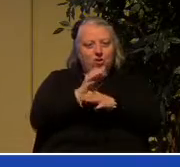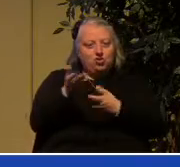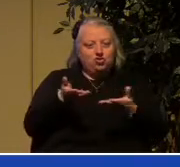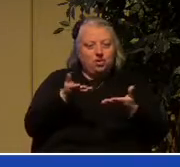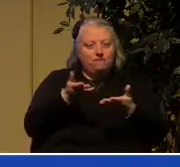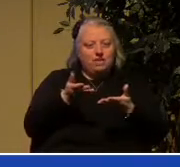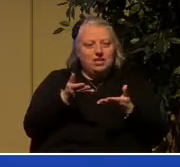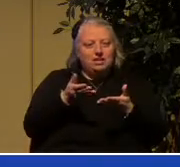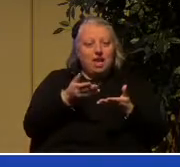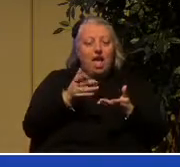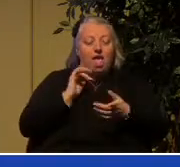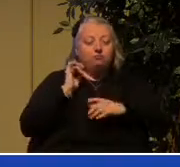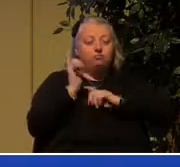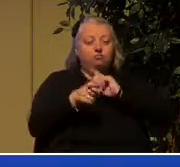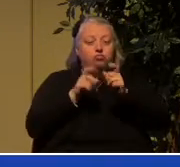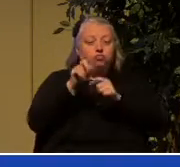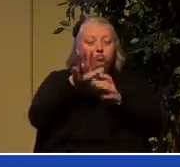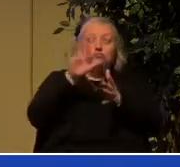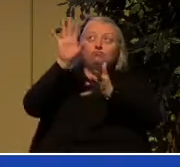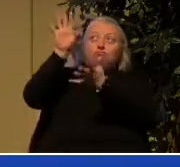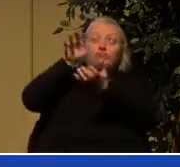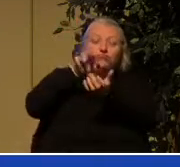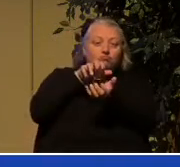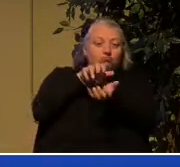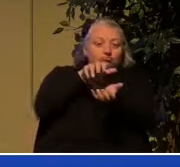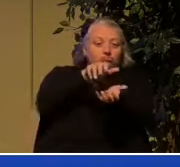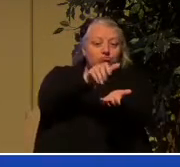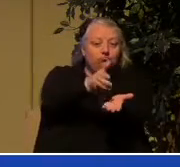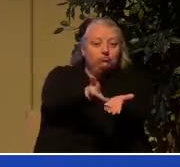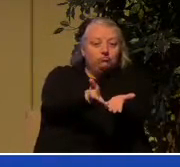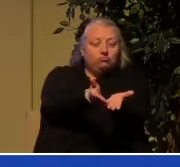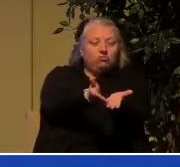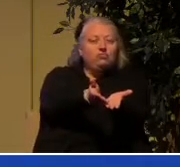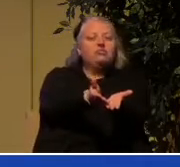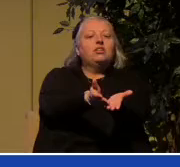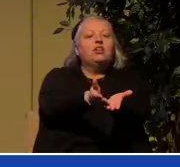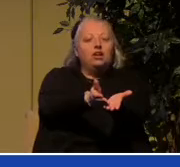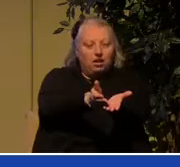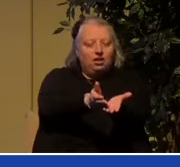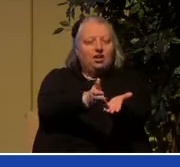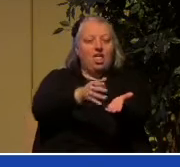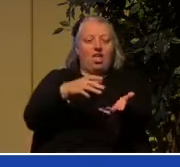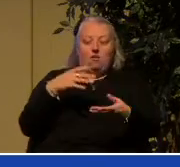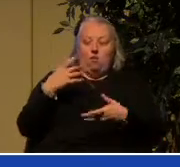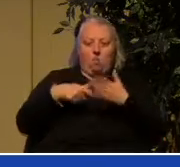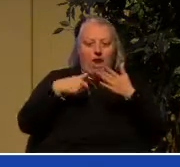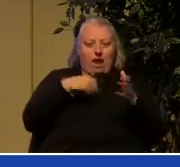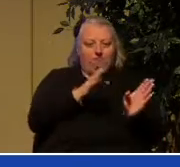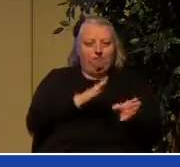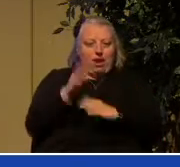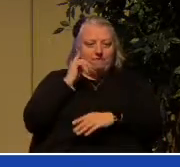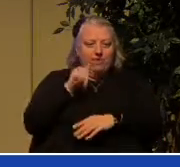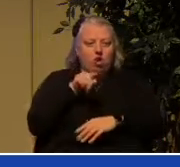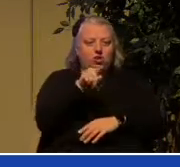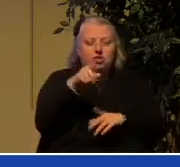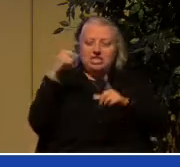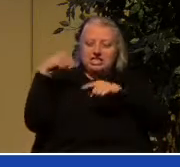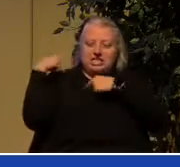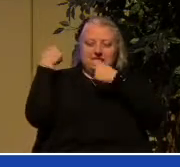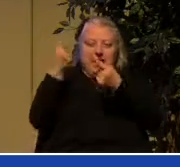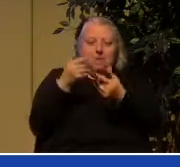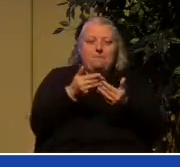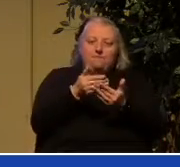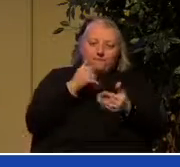from before the foundation of the world and all the angels are going to stand there and they're going to applaud like